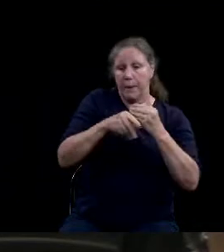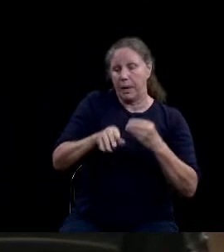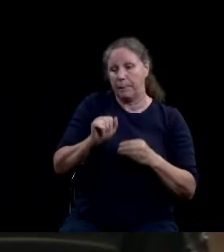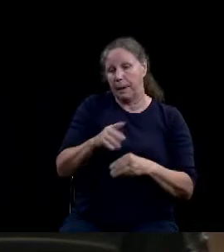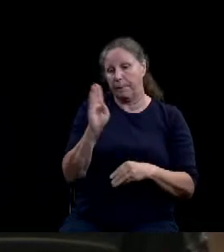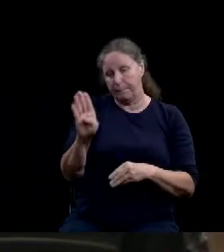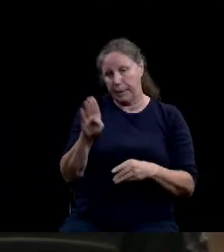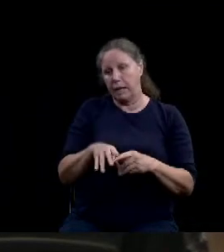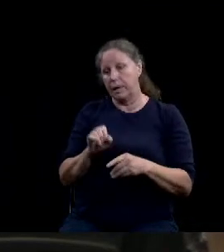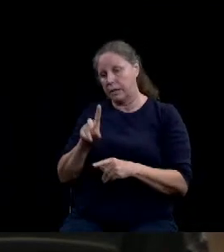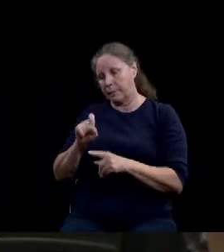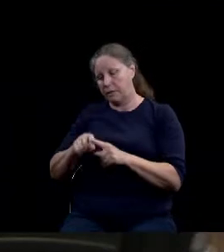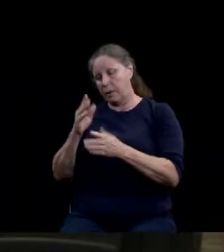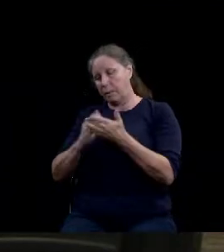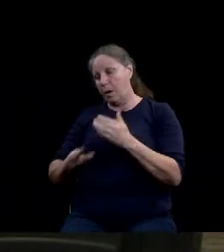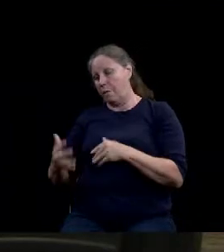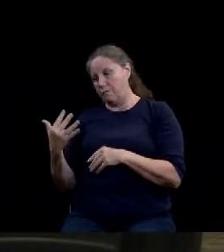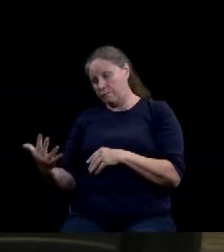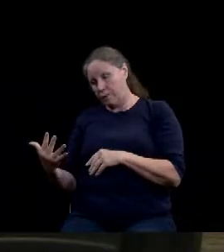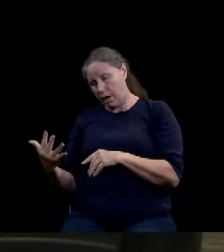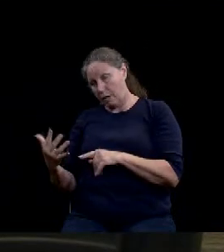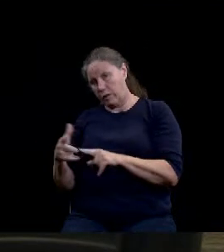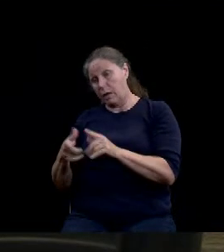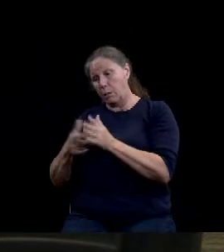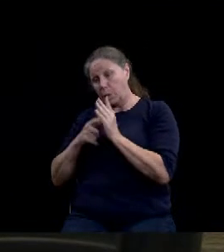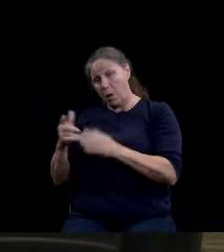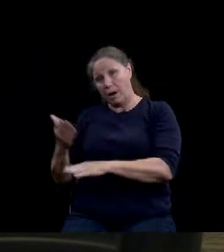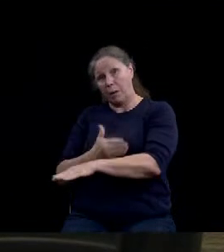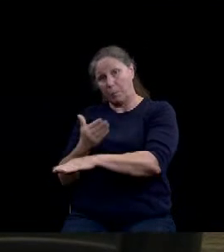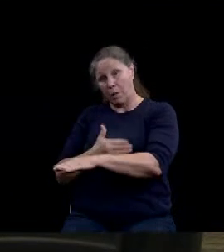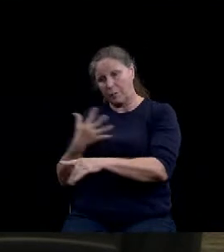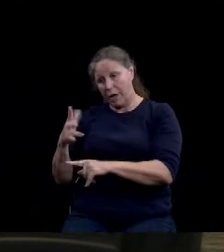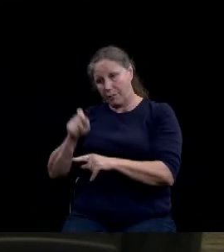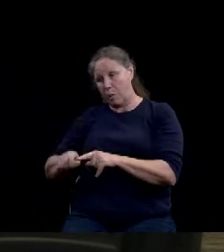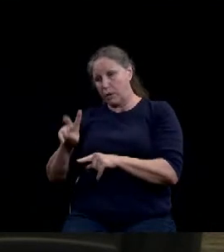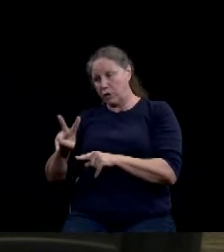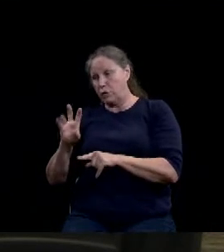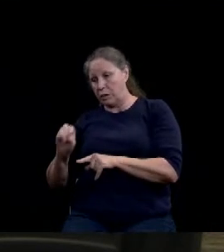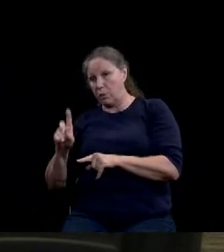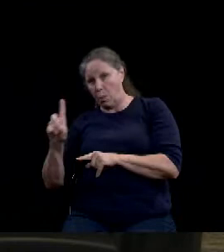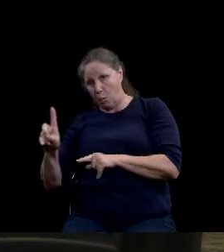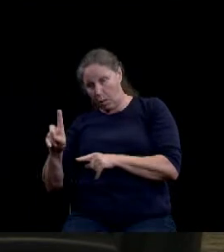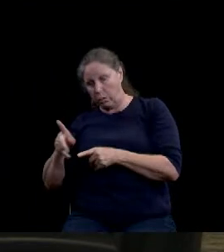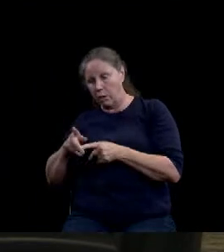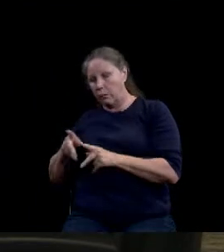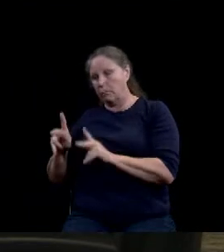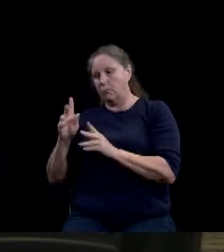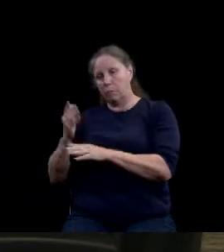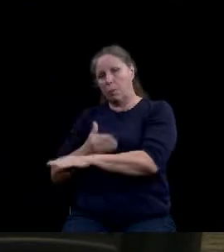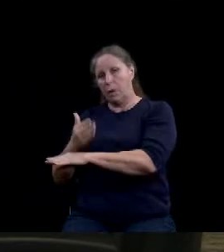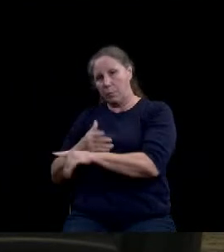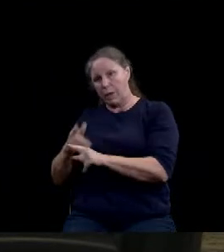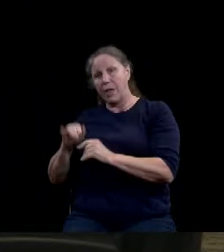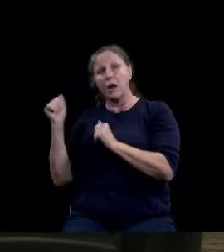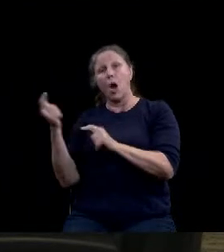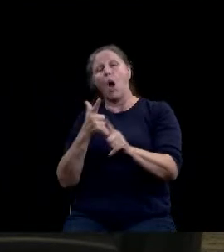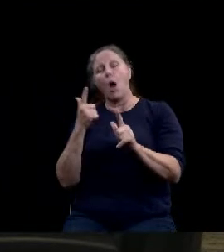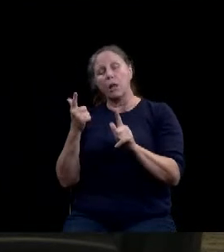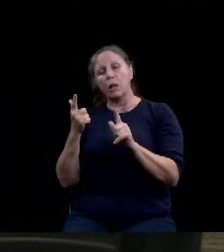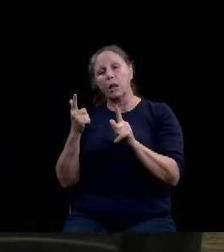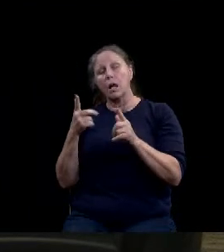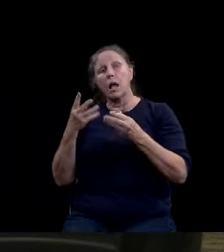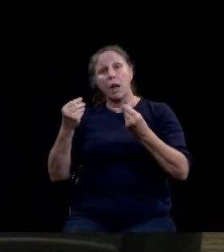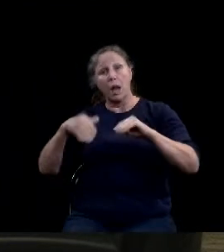required improvements, section 5.201, permanent improvements that require that all lots are located in Waco's extraterritorial